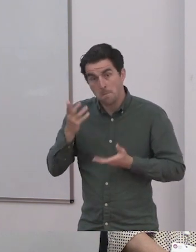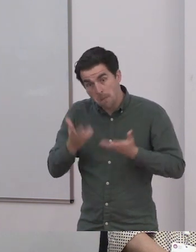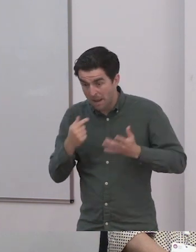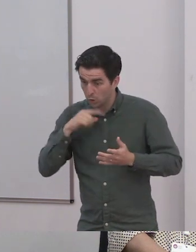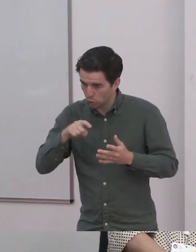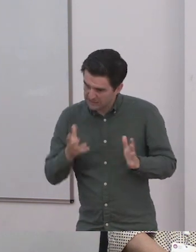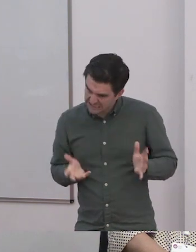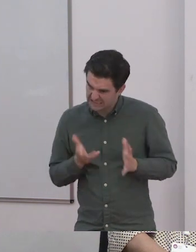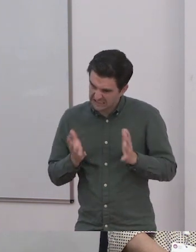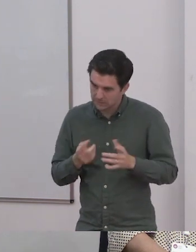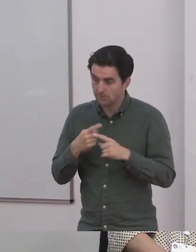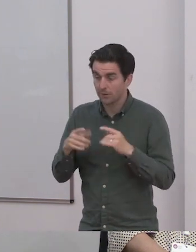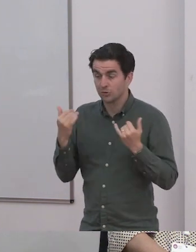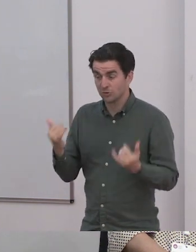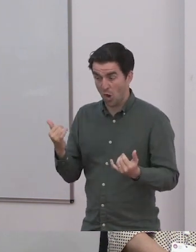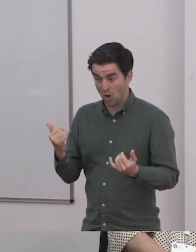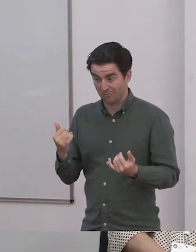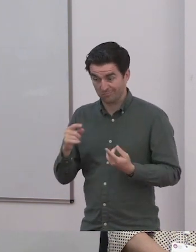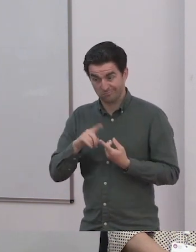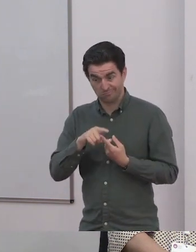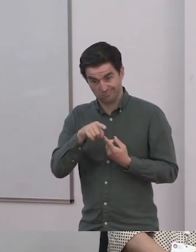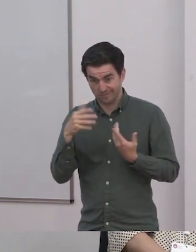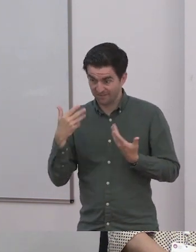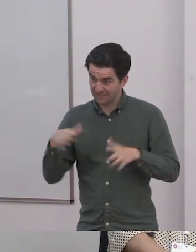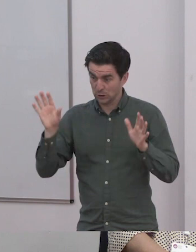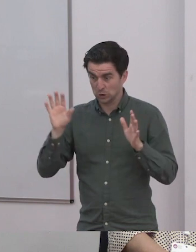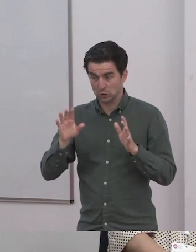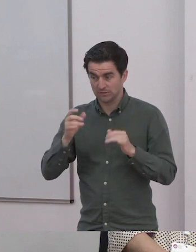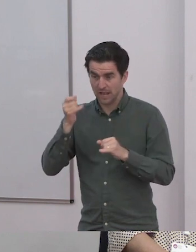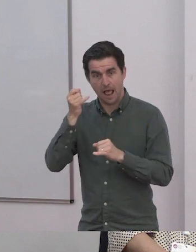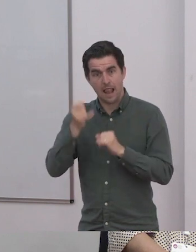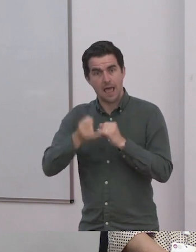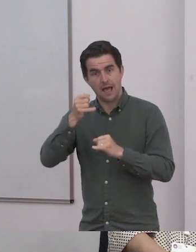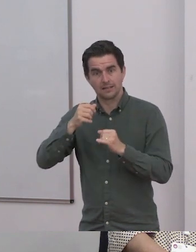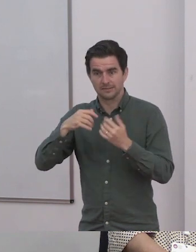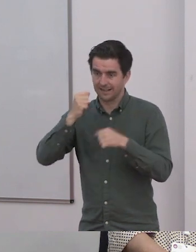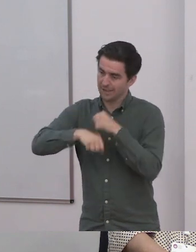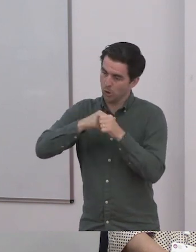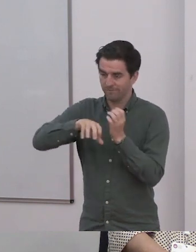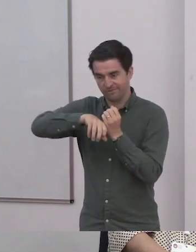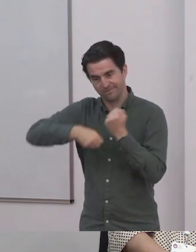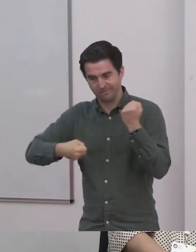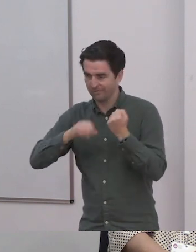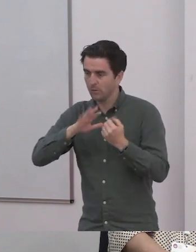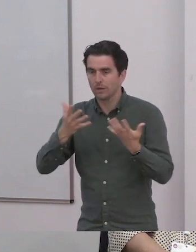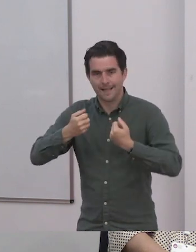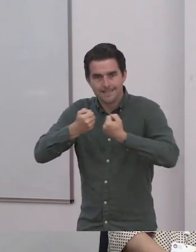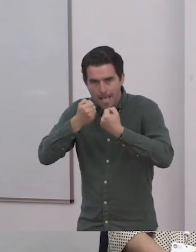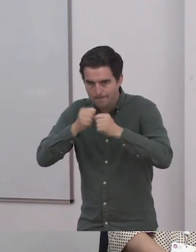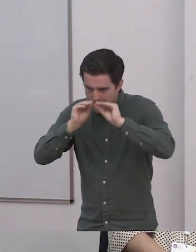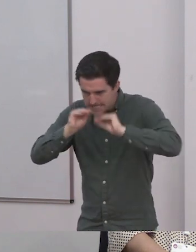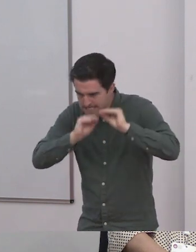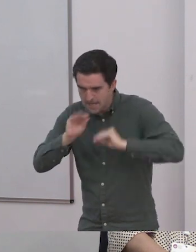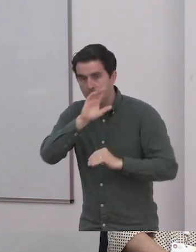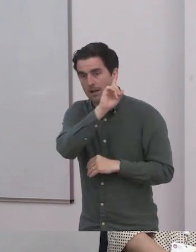And they have had that constant block of not knowing. Not having all of the strategies for some of the life skills.